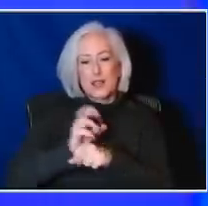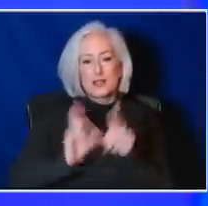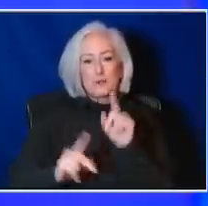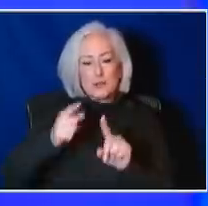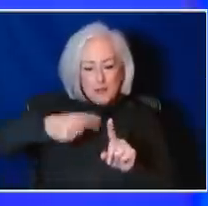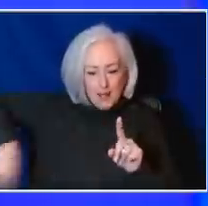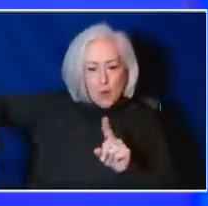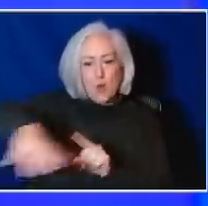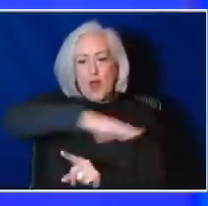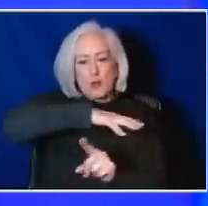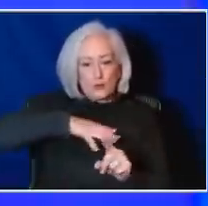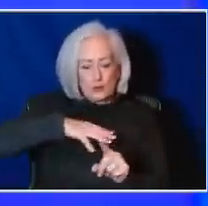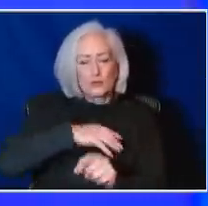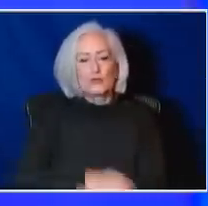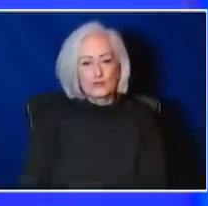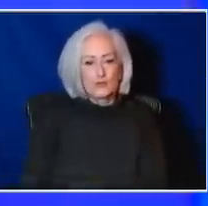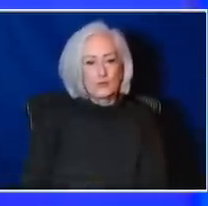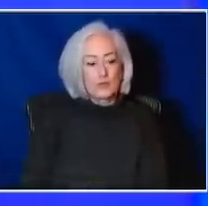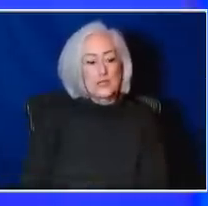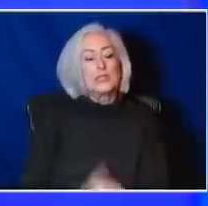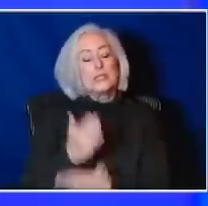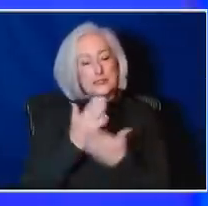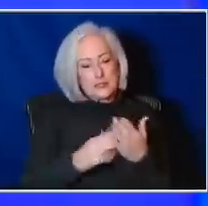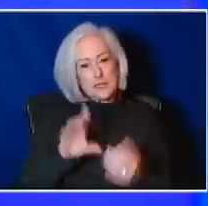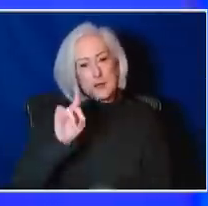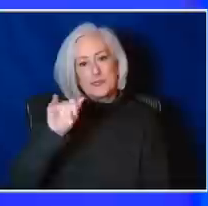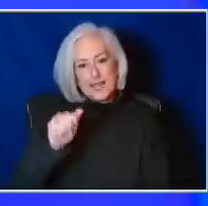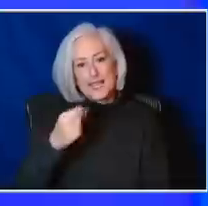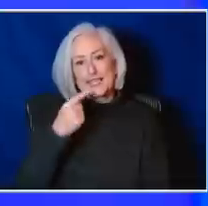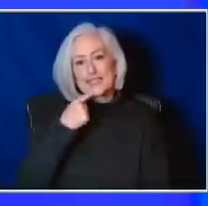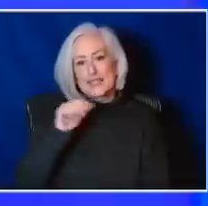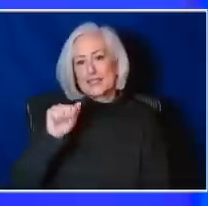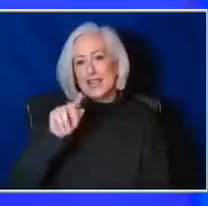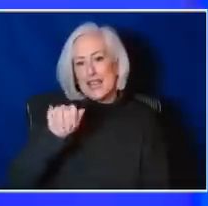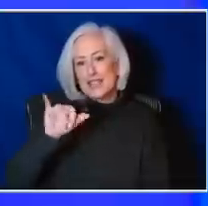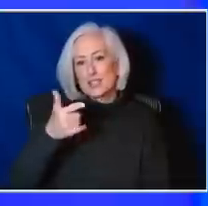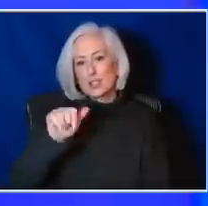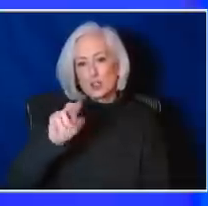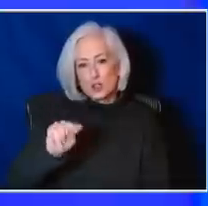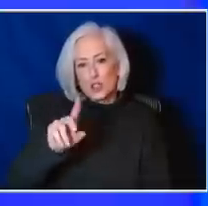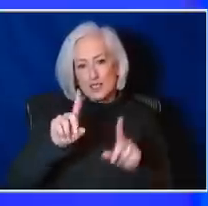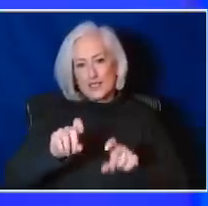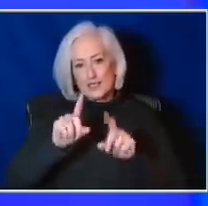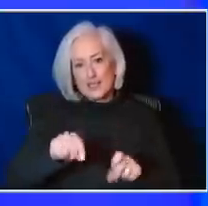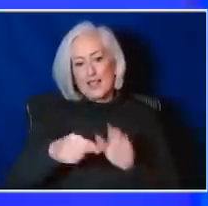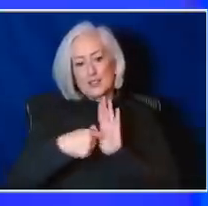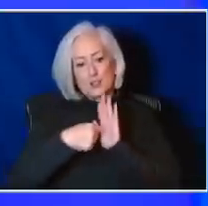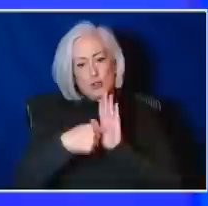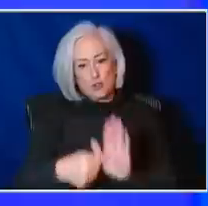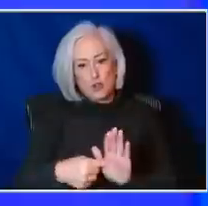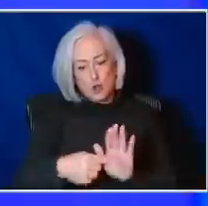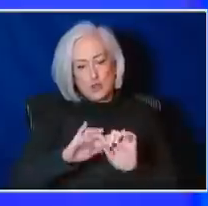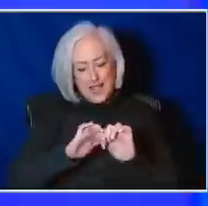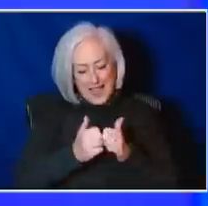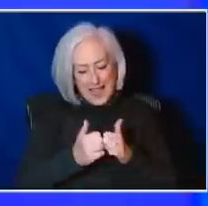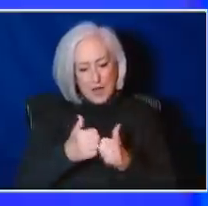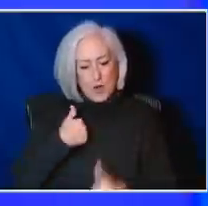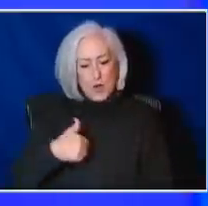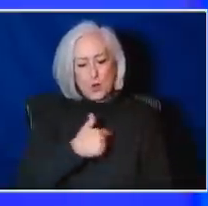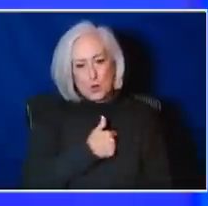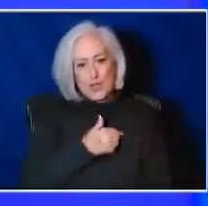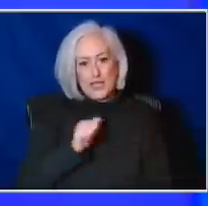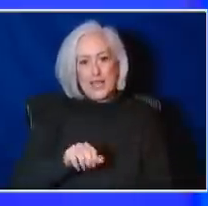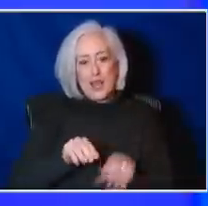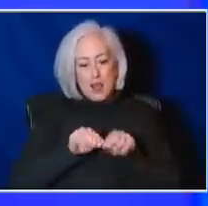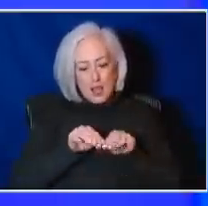And there is some data that suggests that that antigen test really tells a lot about how we can sort of spread that